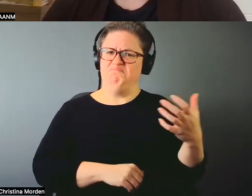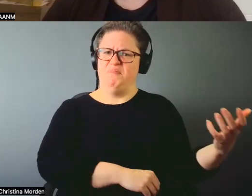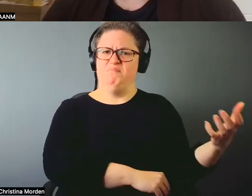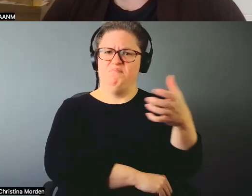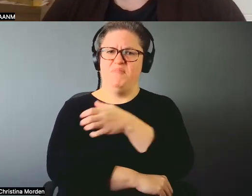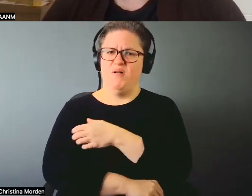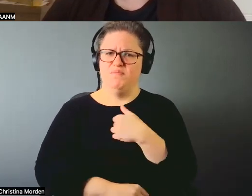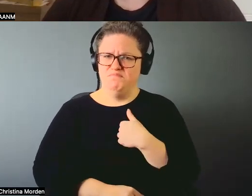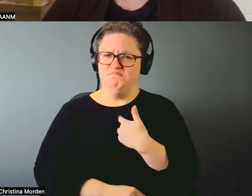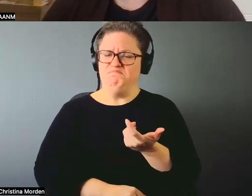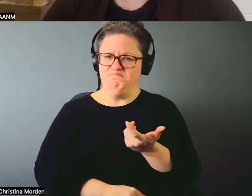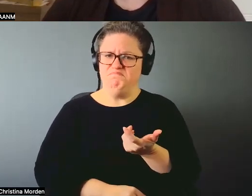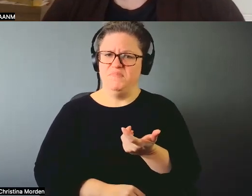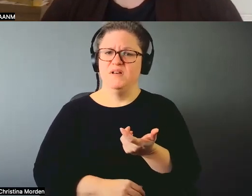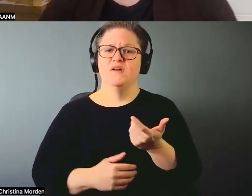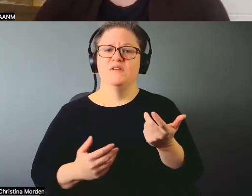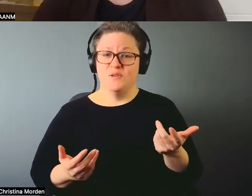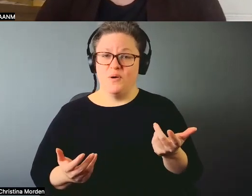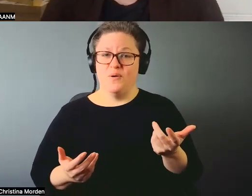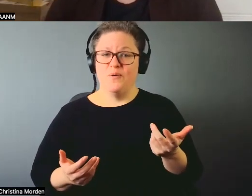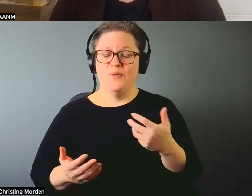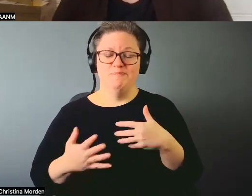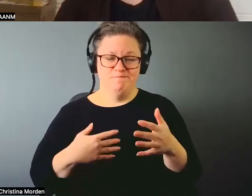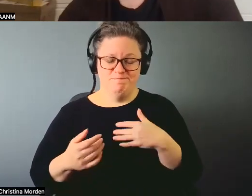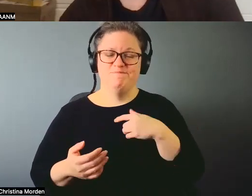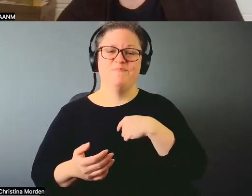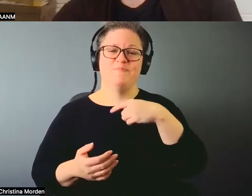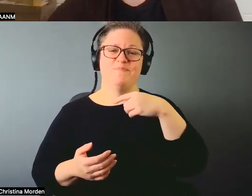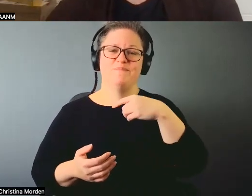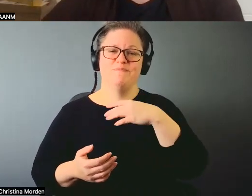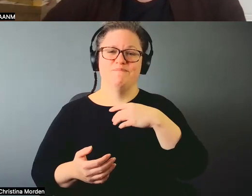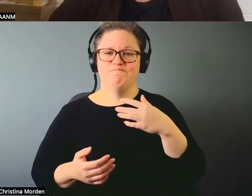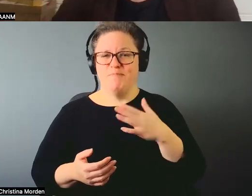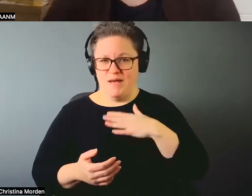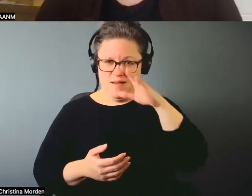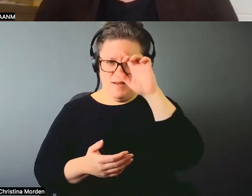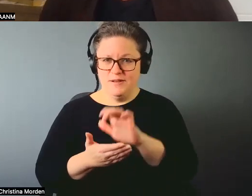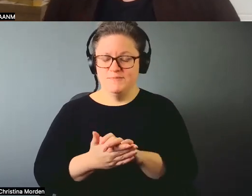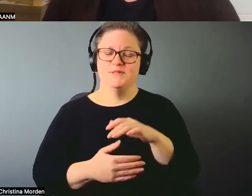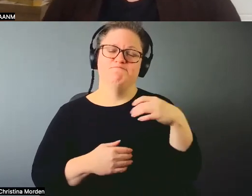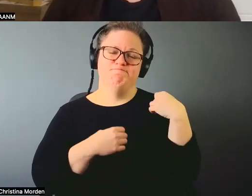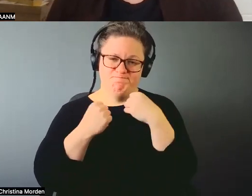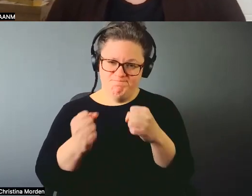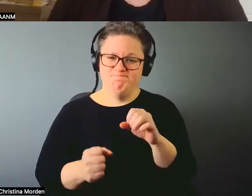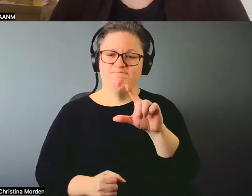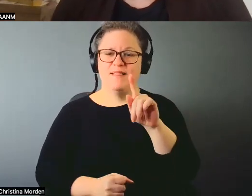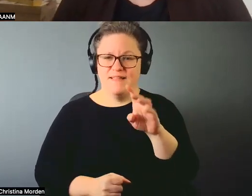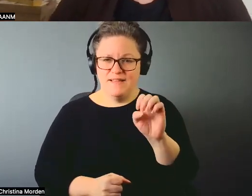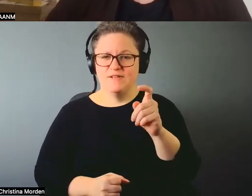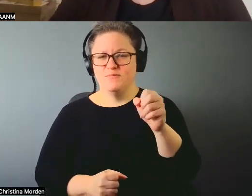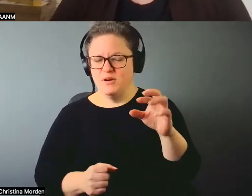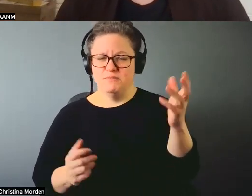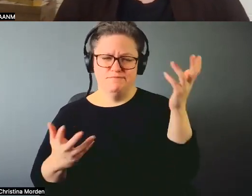Yeah. So off we went to Superior and had this beautiful experience and came home and